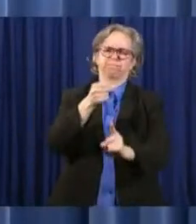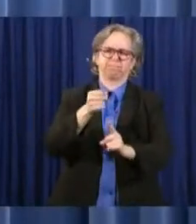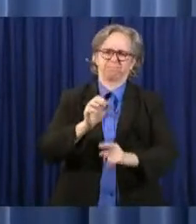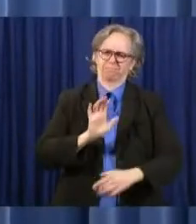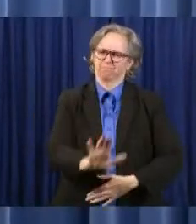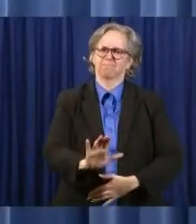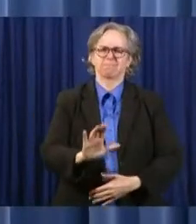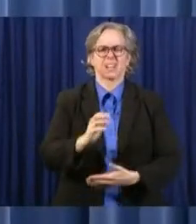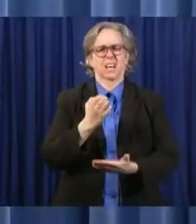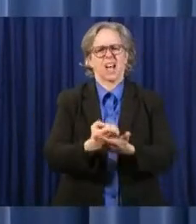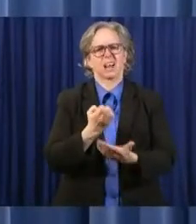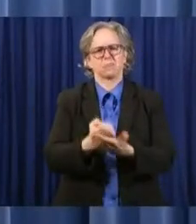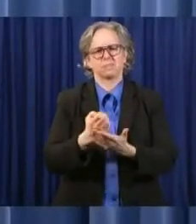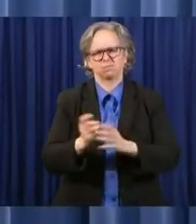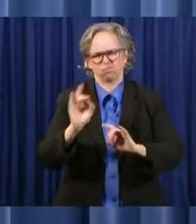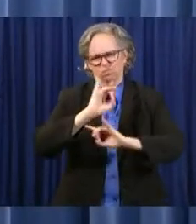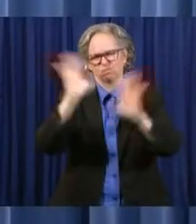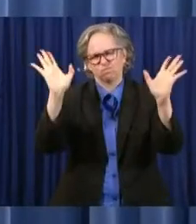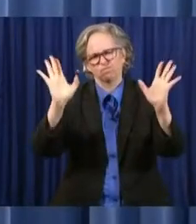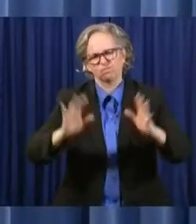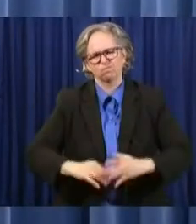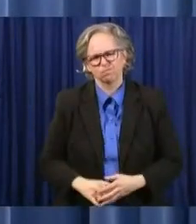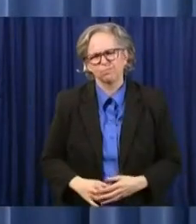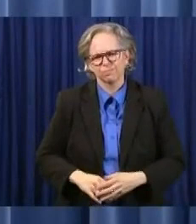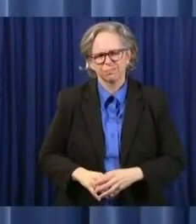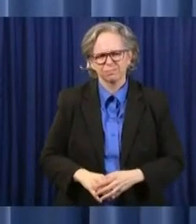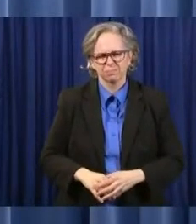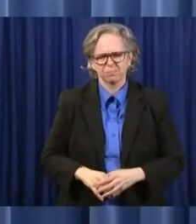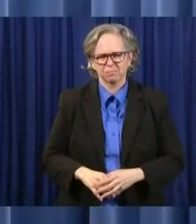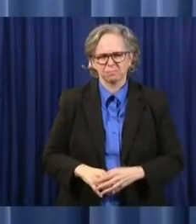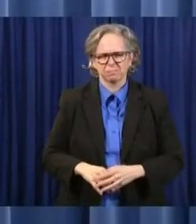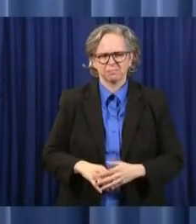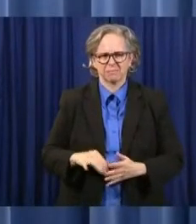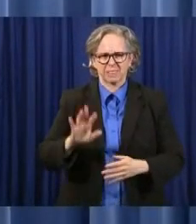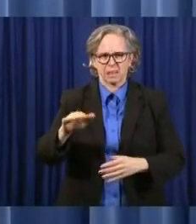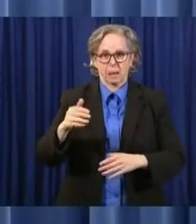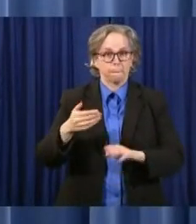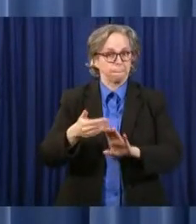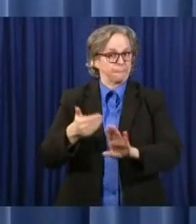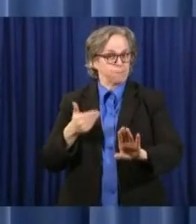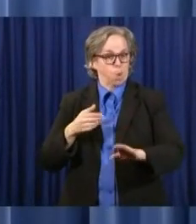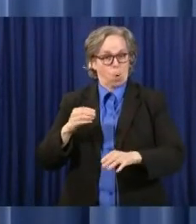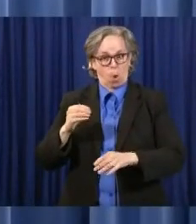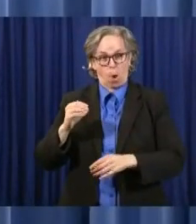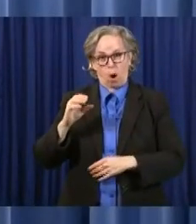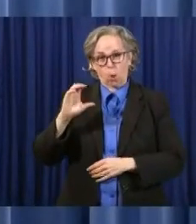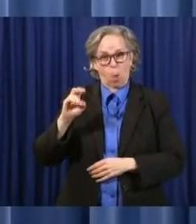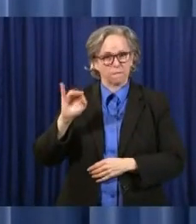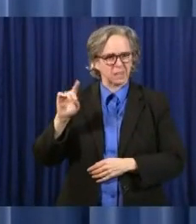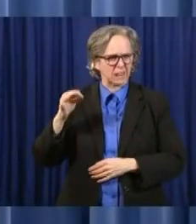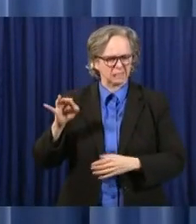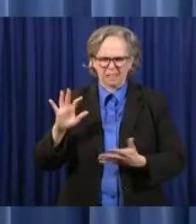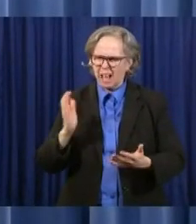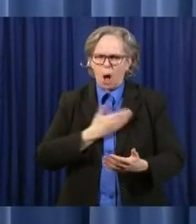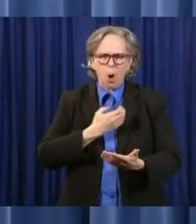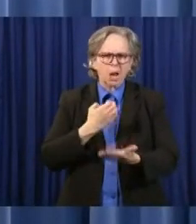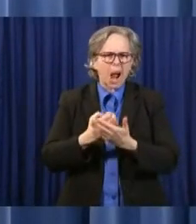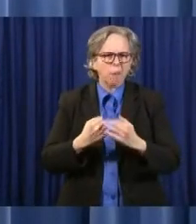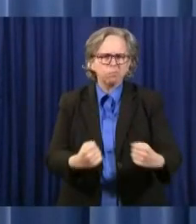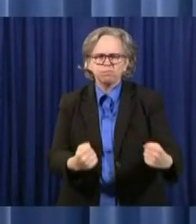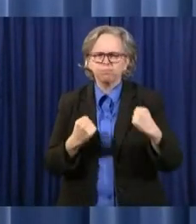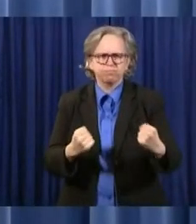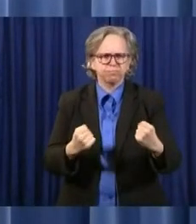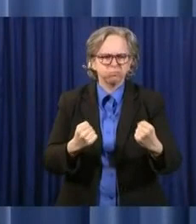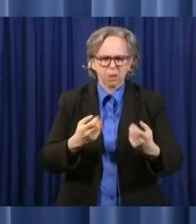Prior to the onset of the coronavirus pandemic, Ohio's economy was strong and our budget was on track.